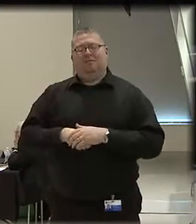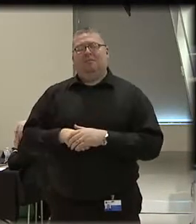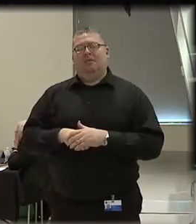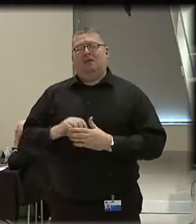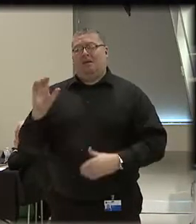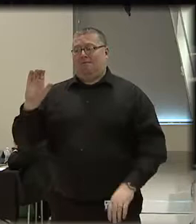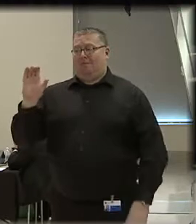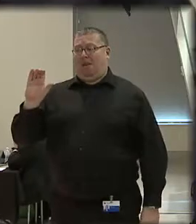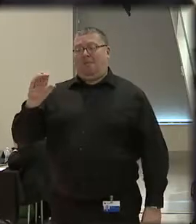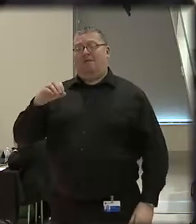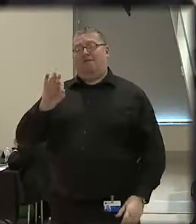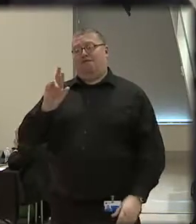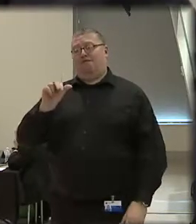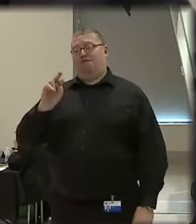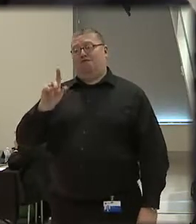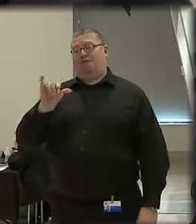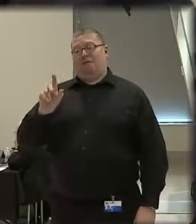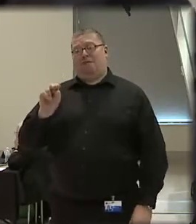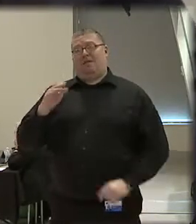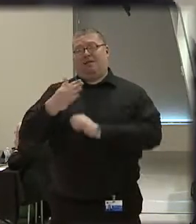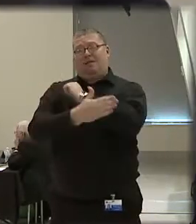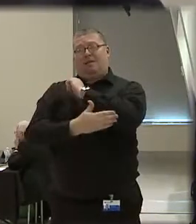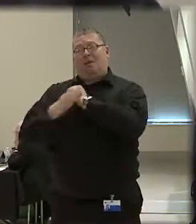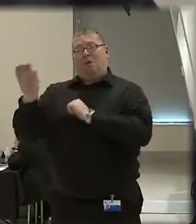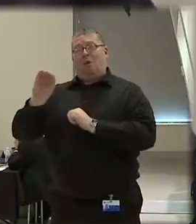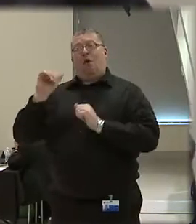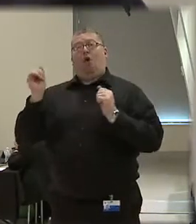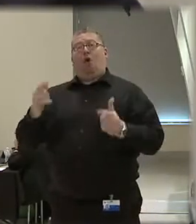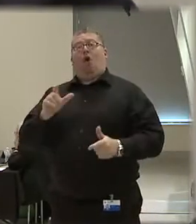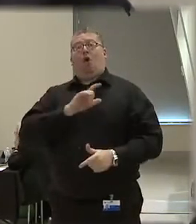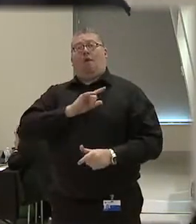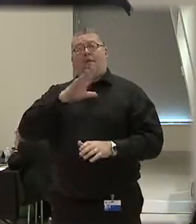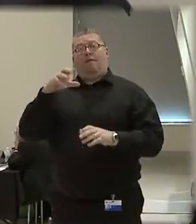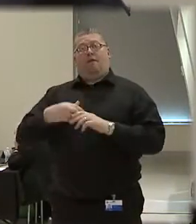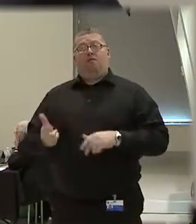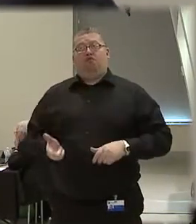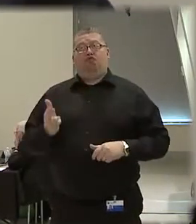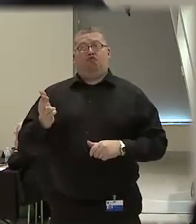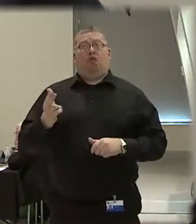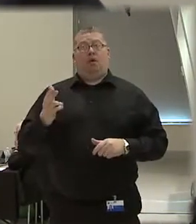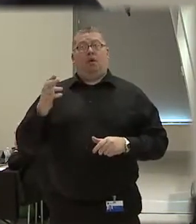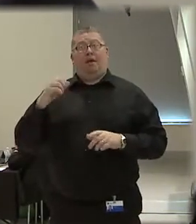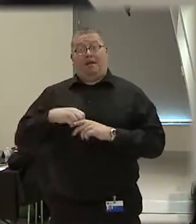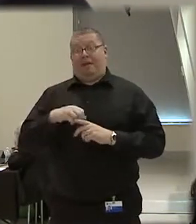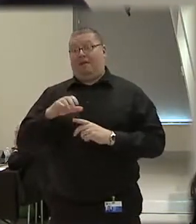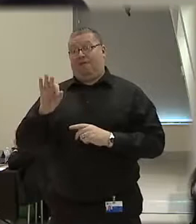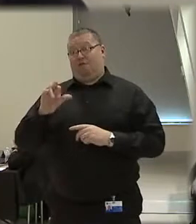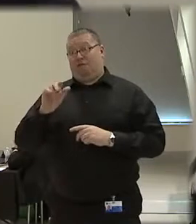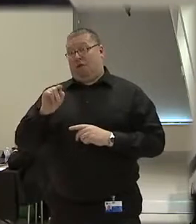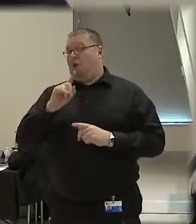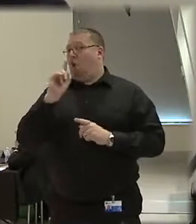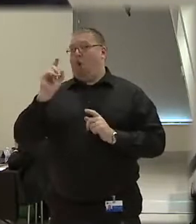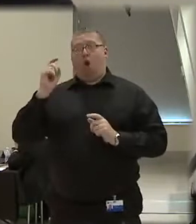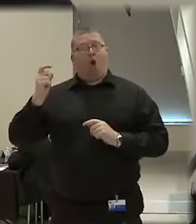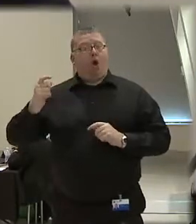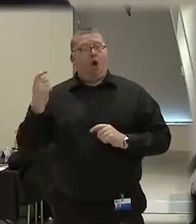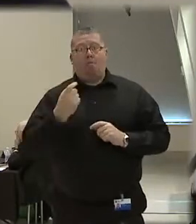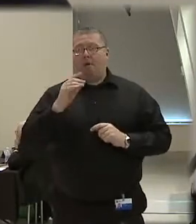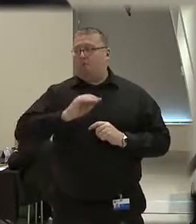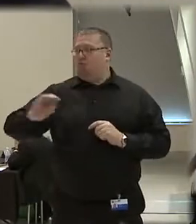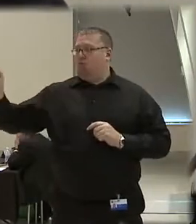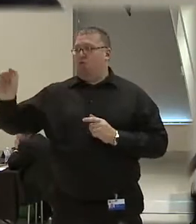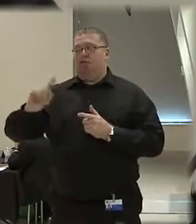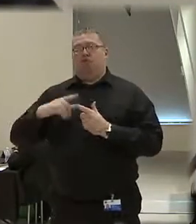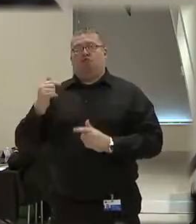Columbus is in Franklin County in Ohio. Every officer involved shooting in Franklin County goes to the grand jury. It's not weeded out ahead of time.